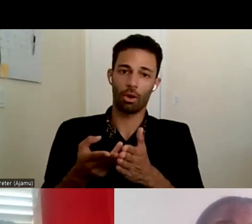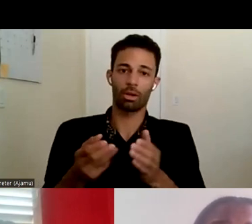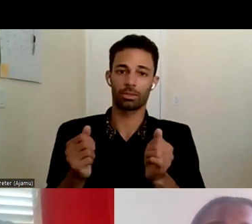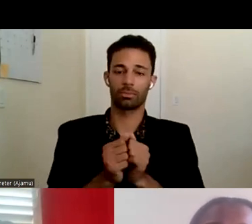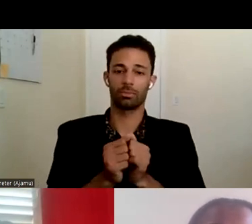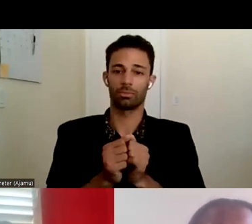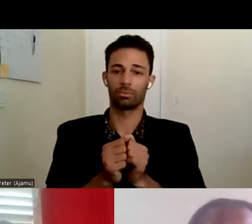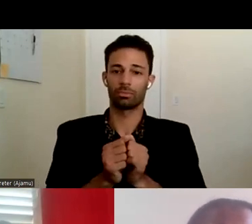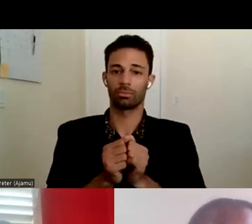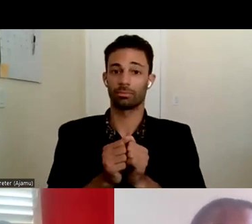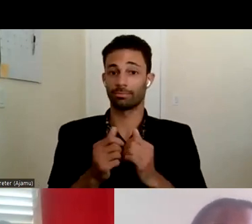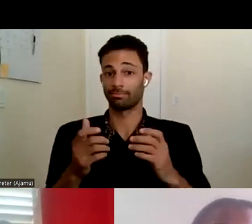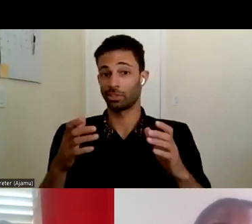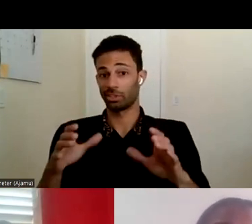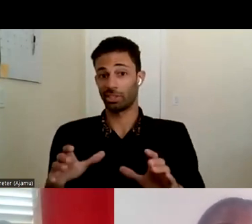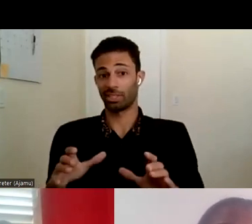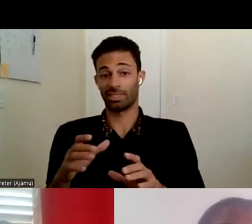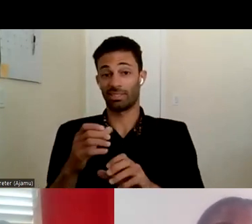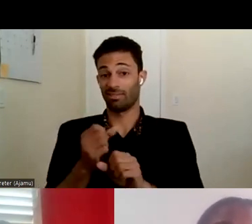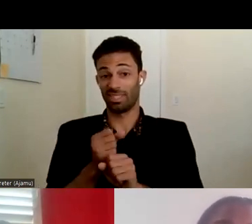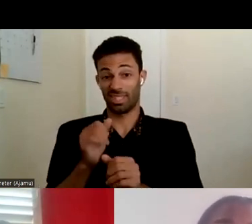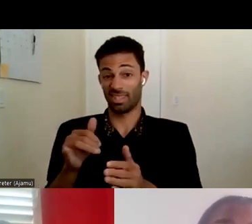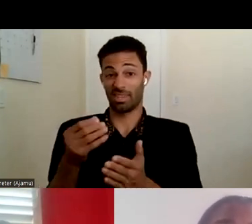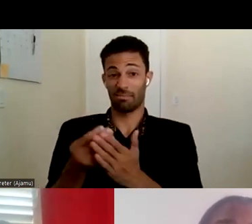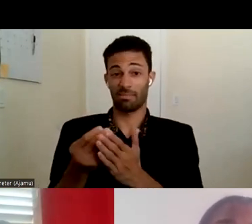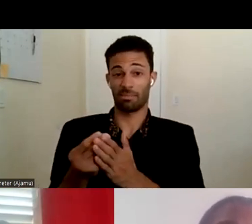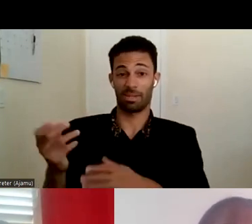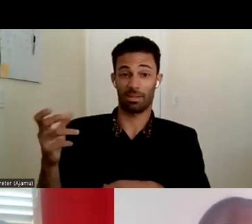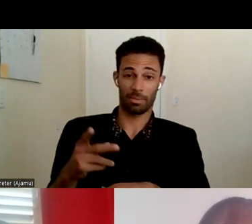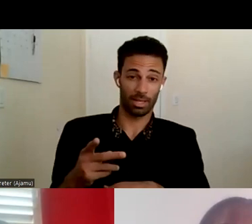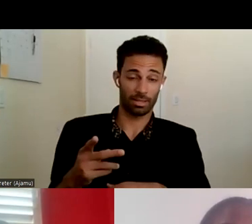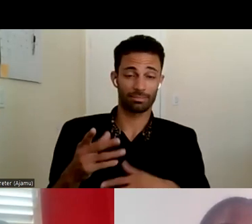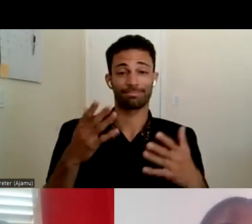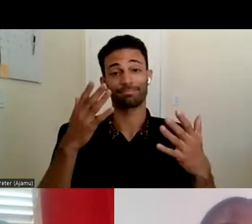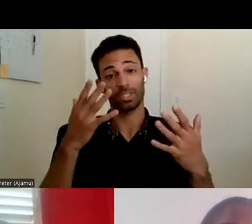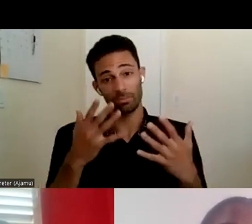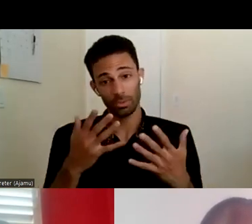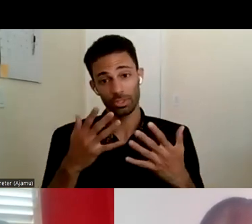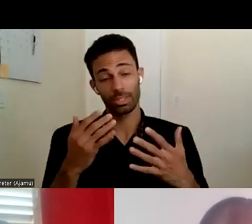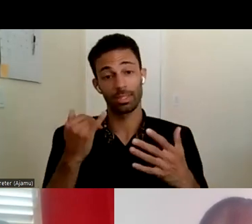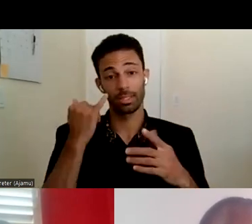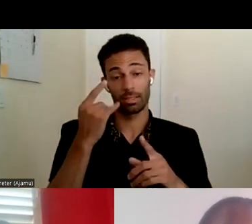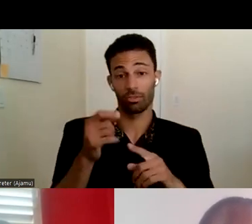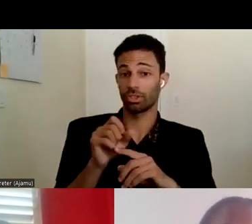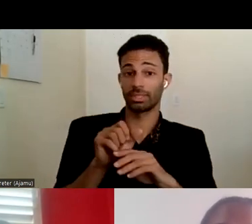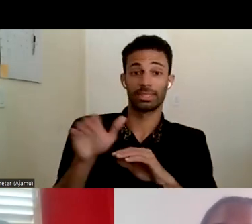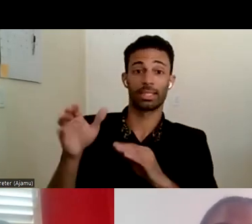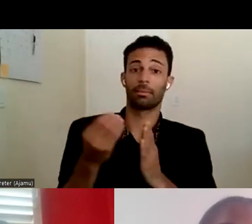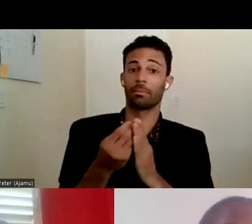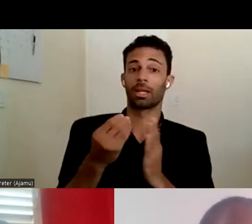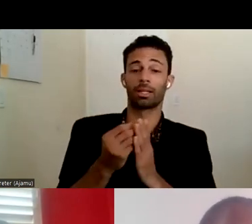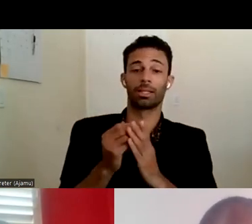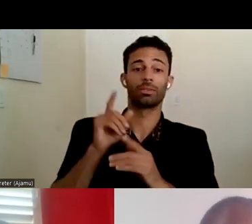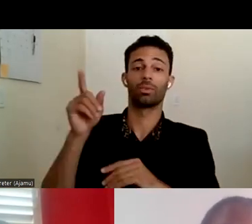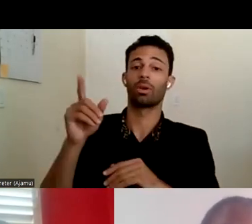chances of actually getting any of this money back. Unfortunately if you are sending money to you know an